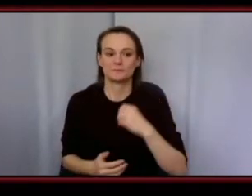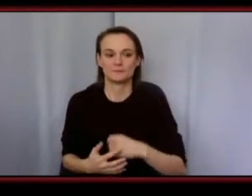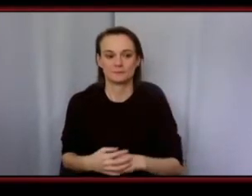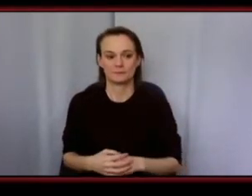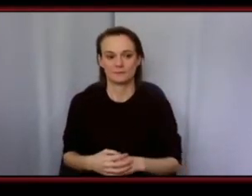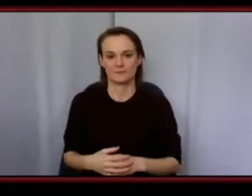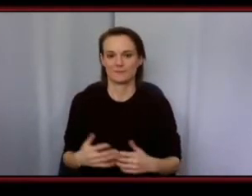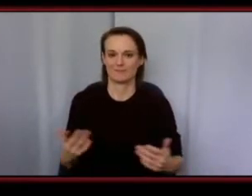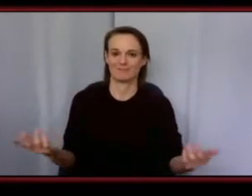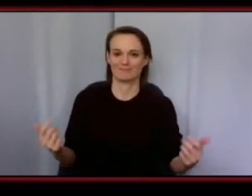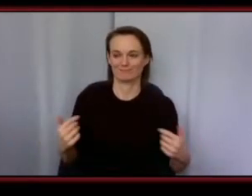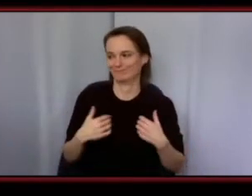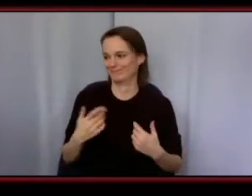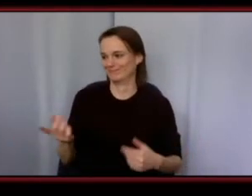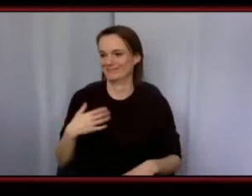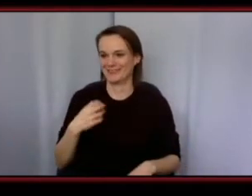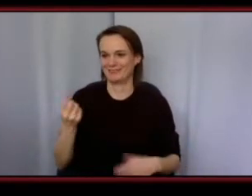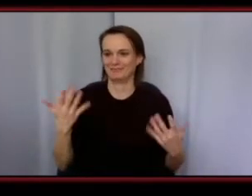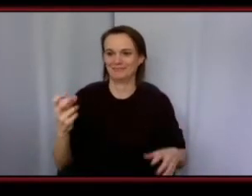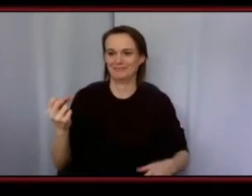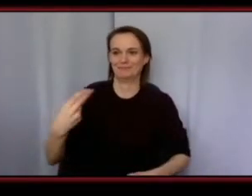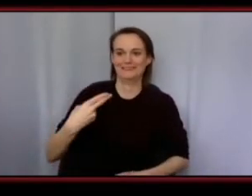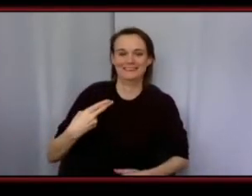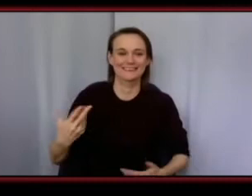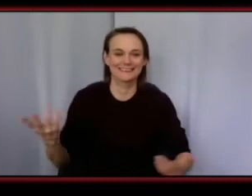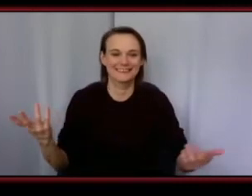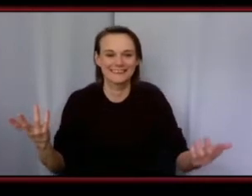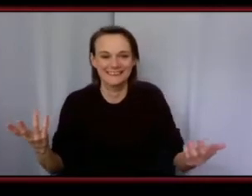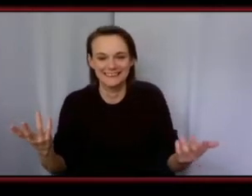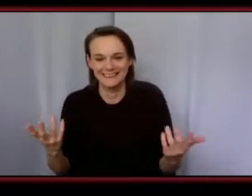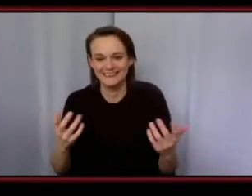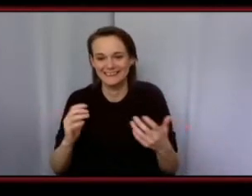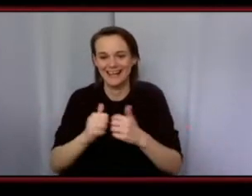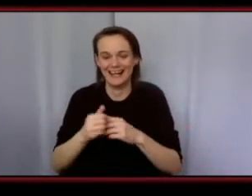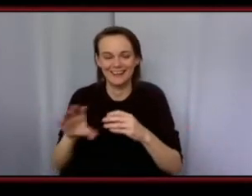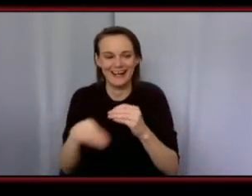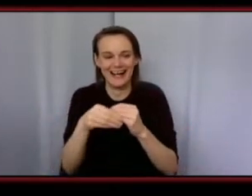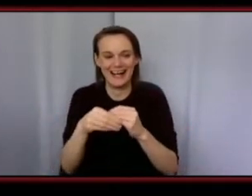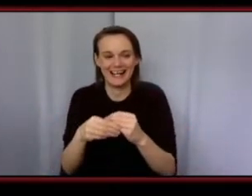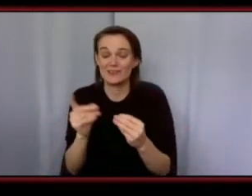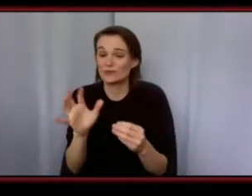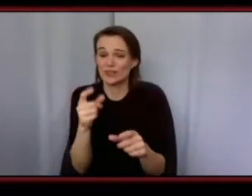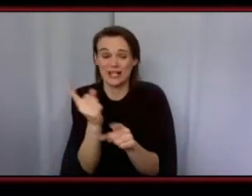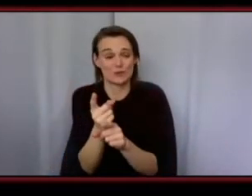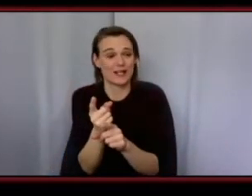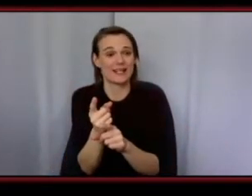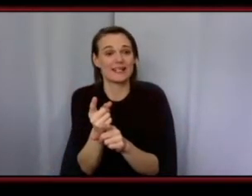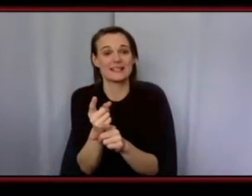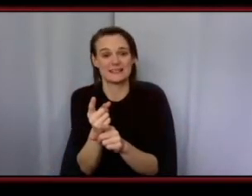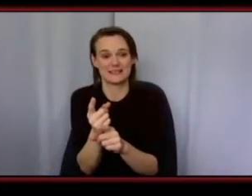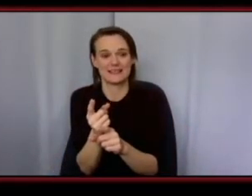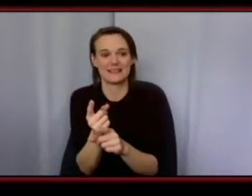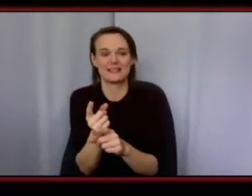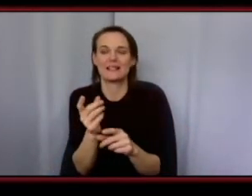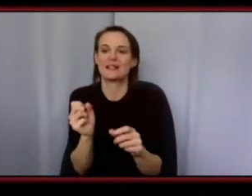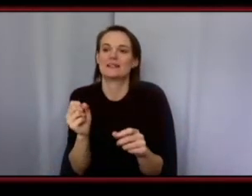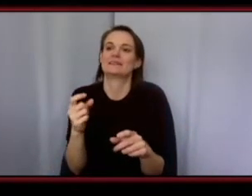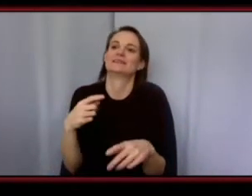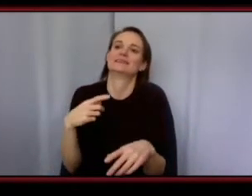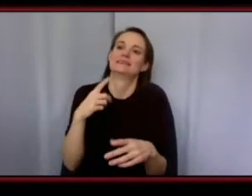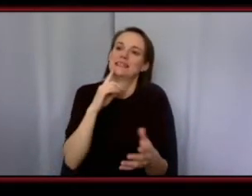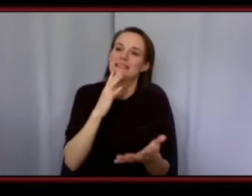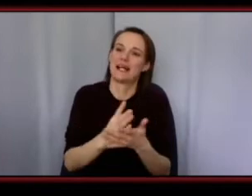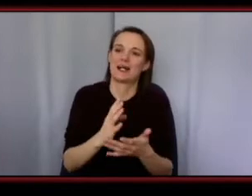don't think i can top it um i love that because sometimes when we talk about after marriage month we think